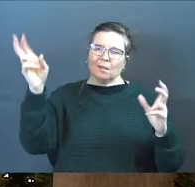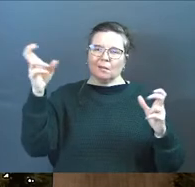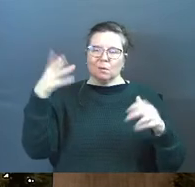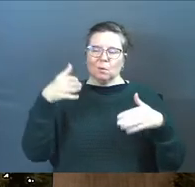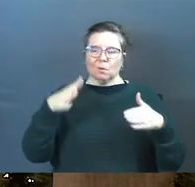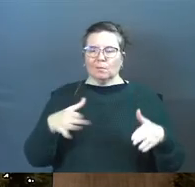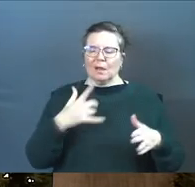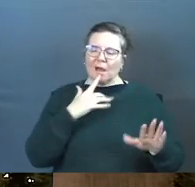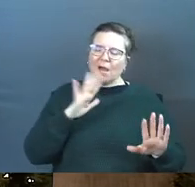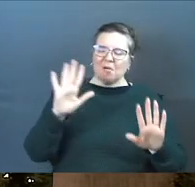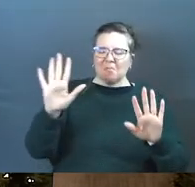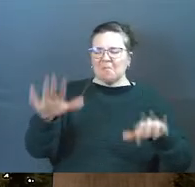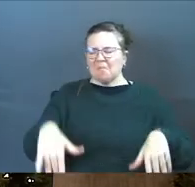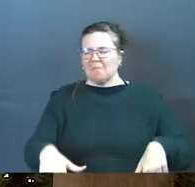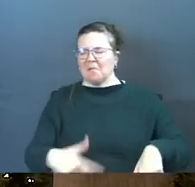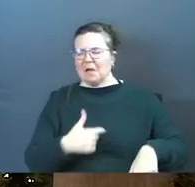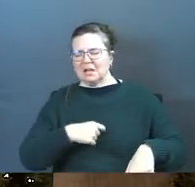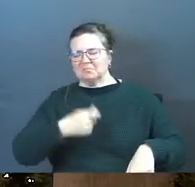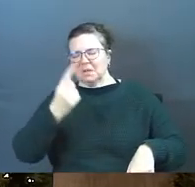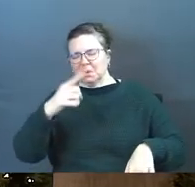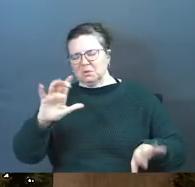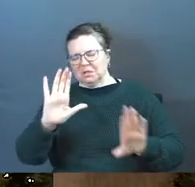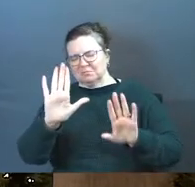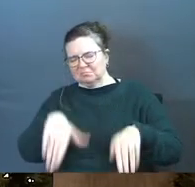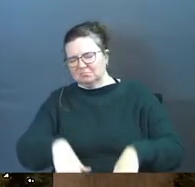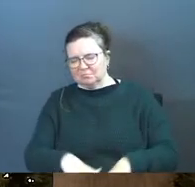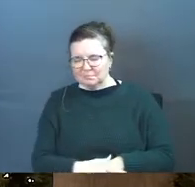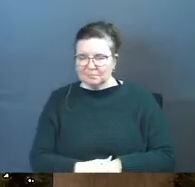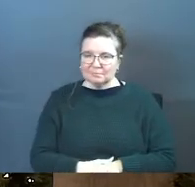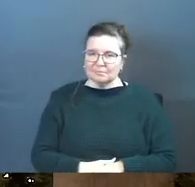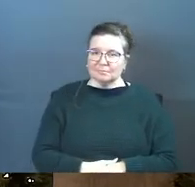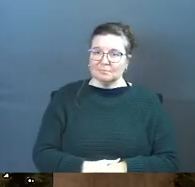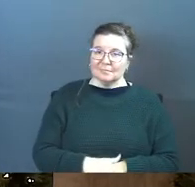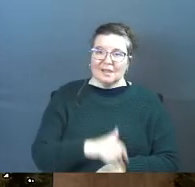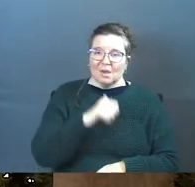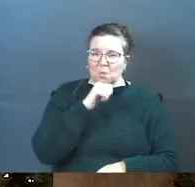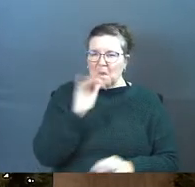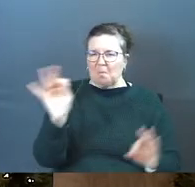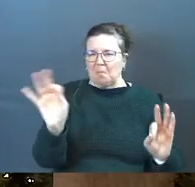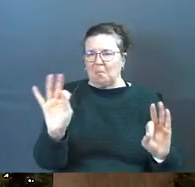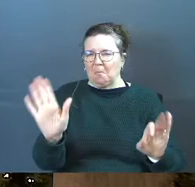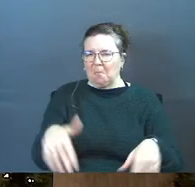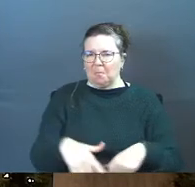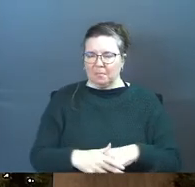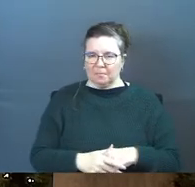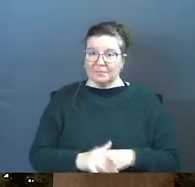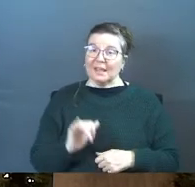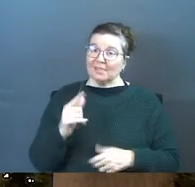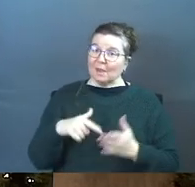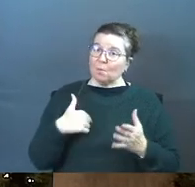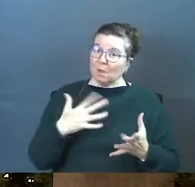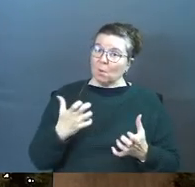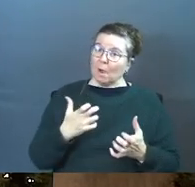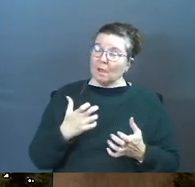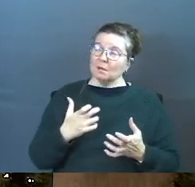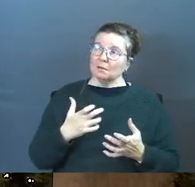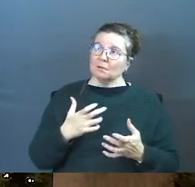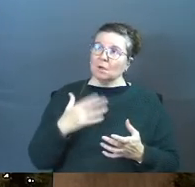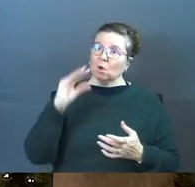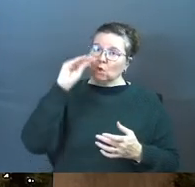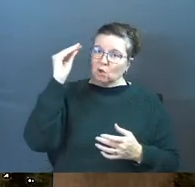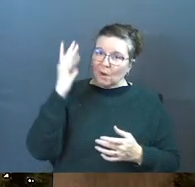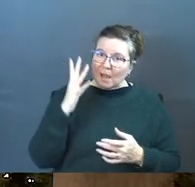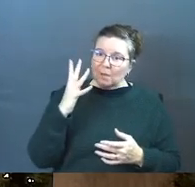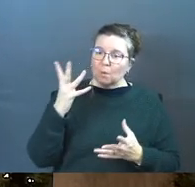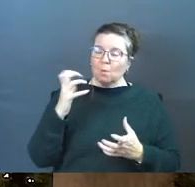and be like, ah, I understand what you did and it wasn't that bad. Like that's what we want to be. We want